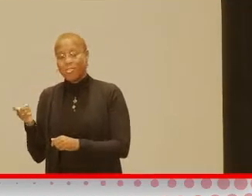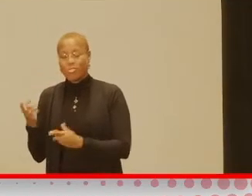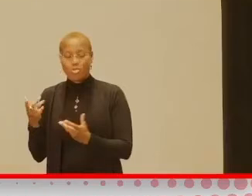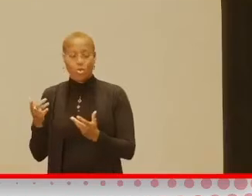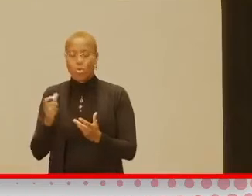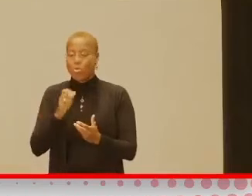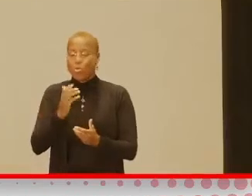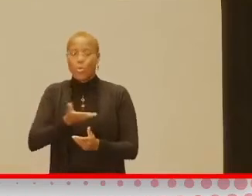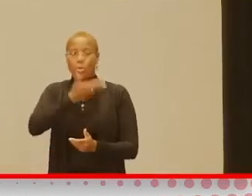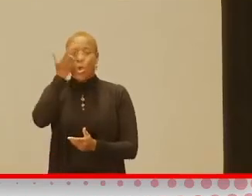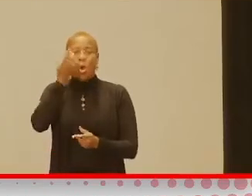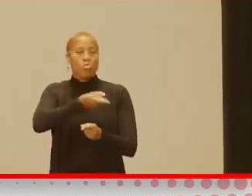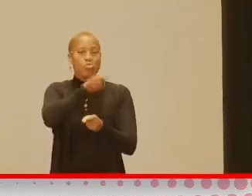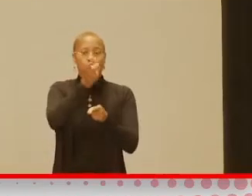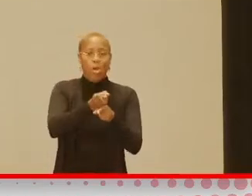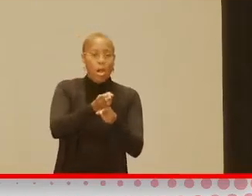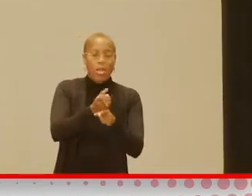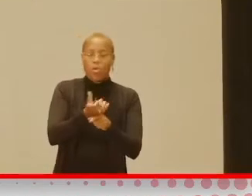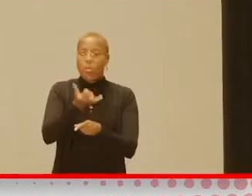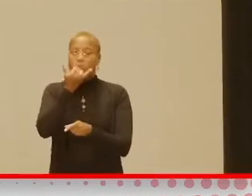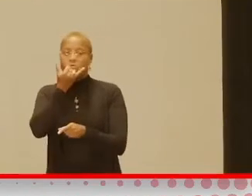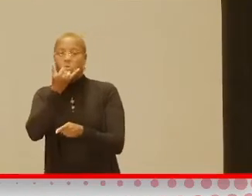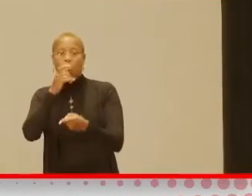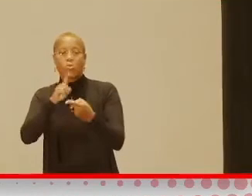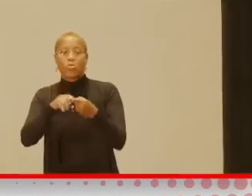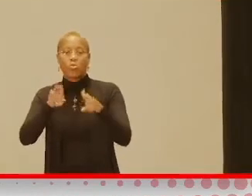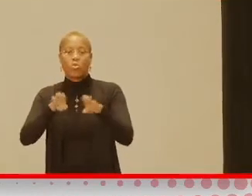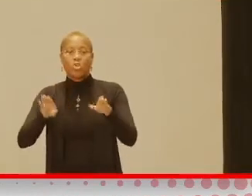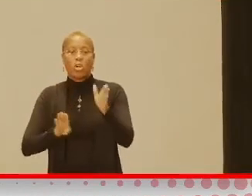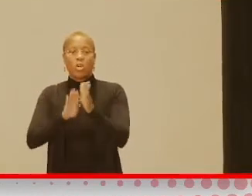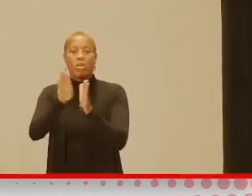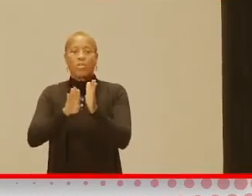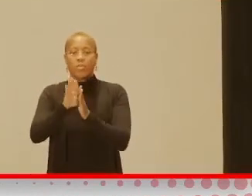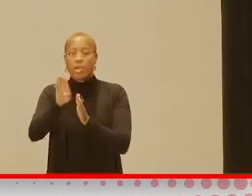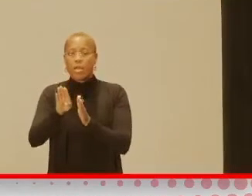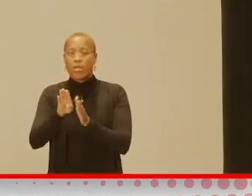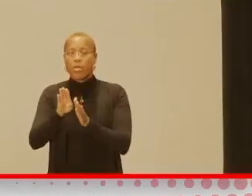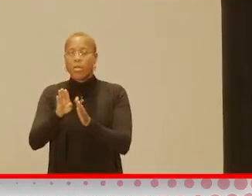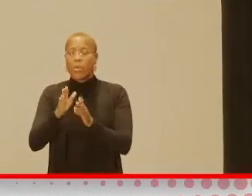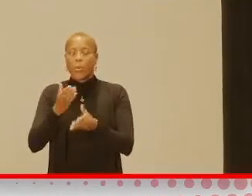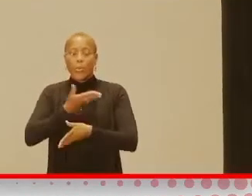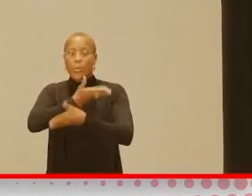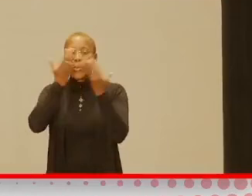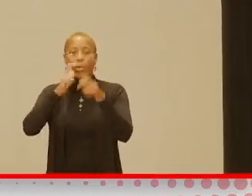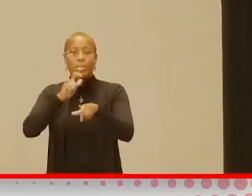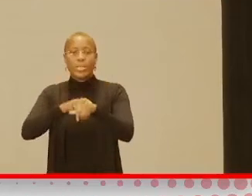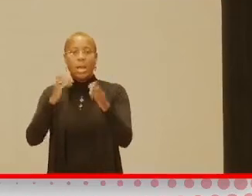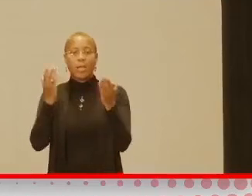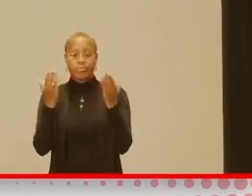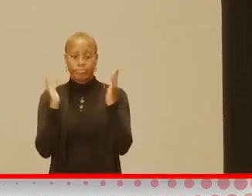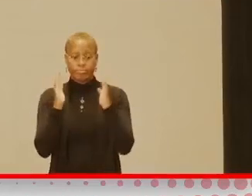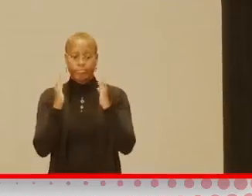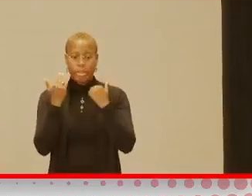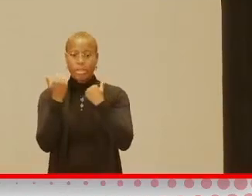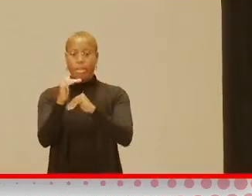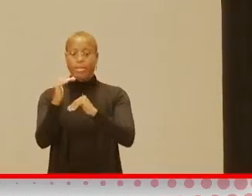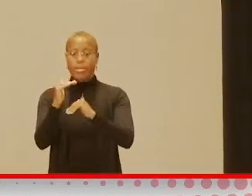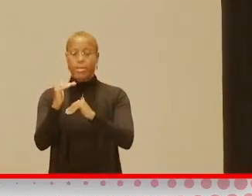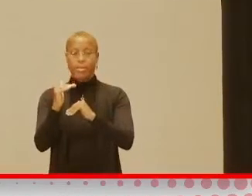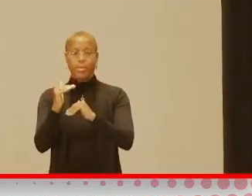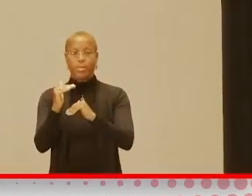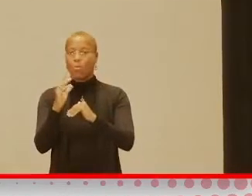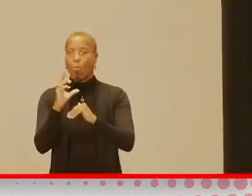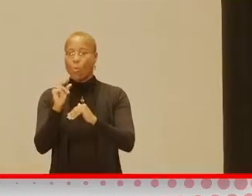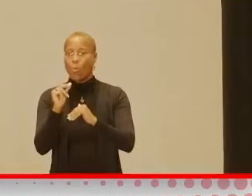right or wrong to child development that they all develop and there's no time limit to that development, not just